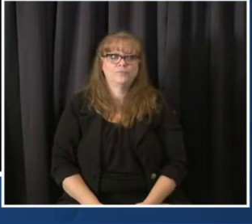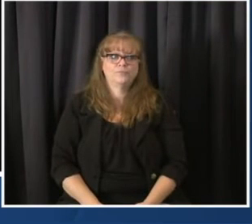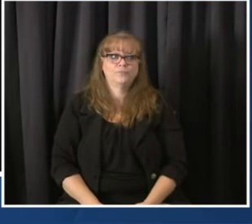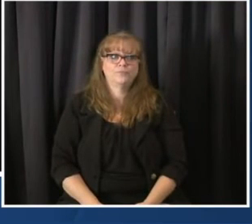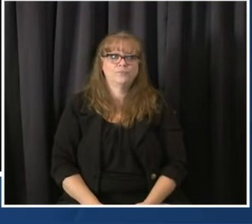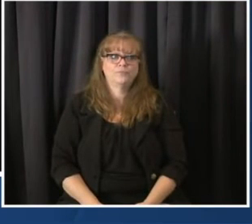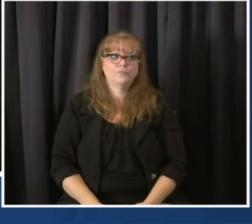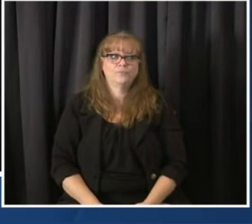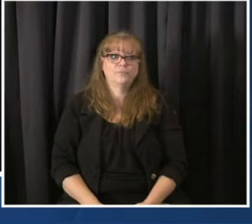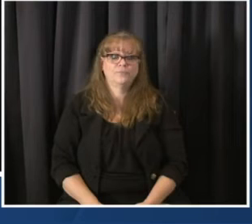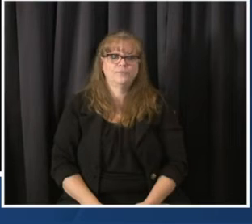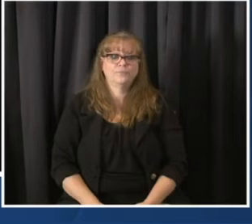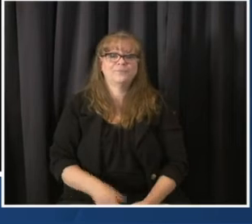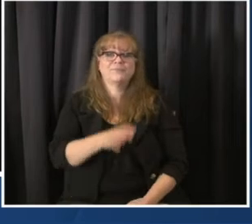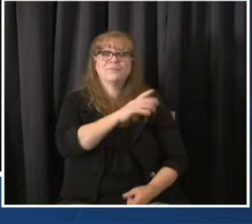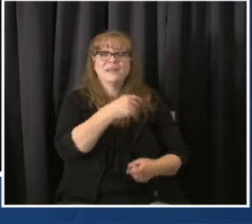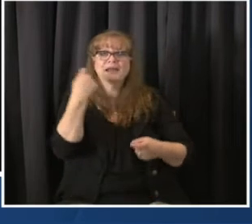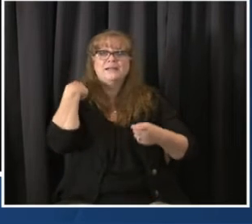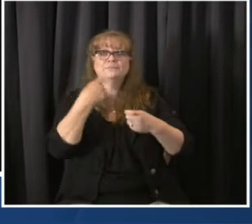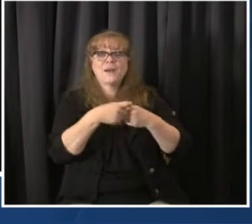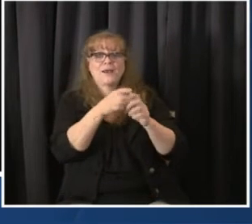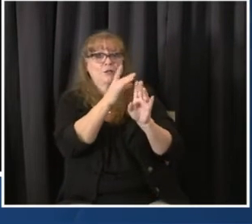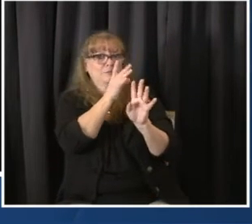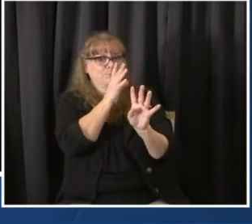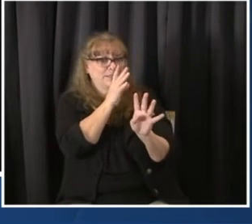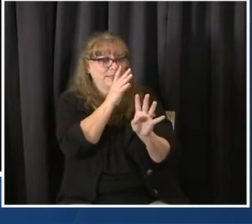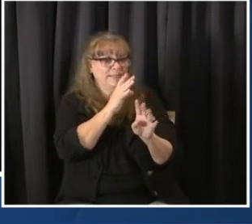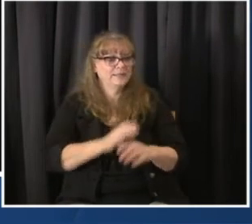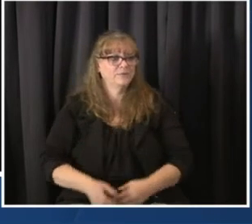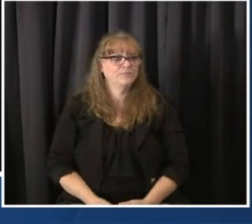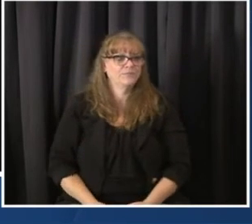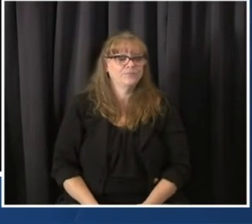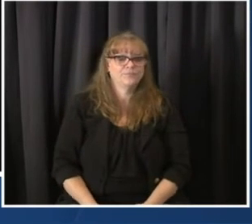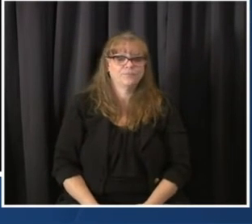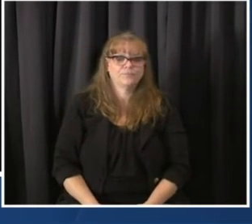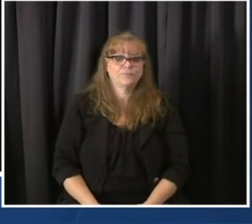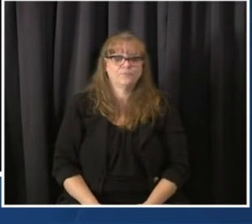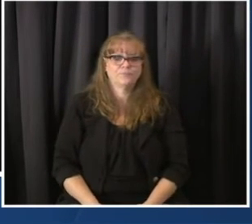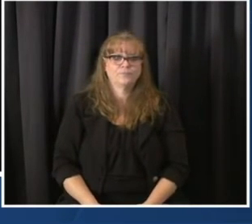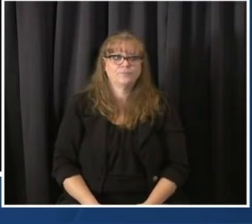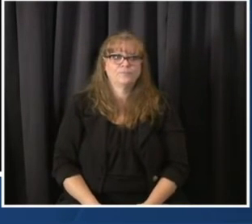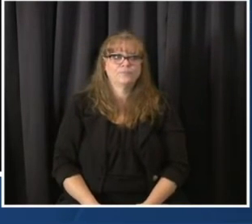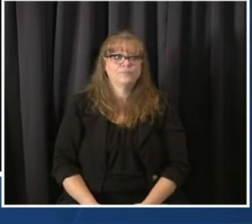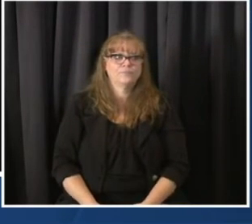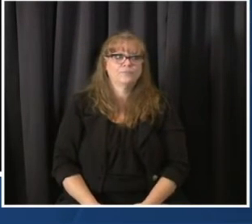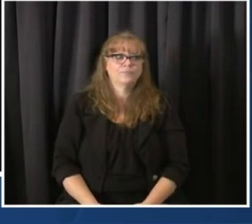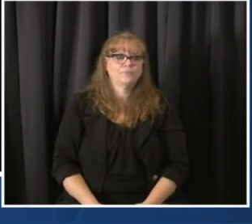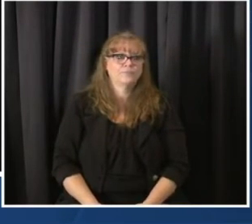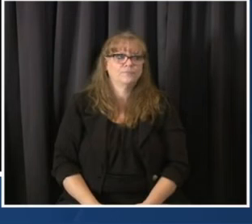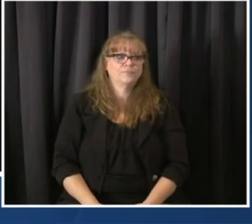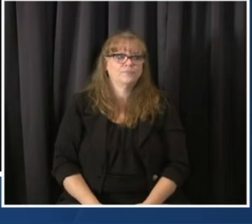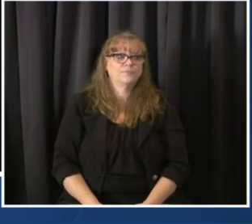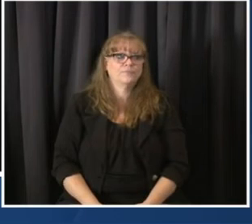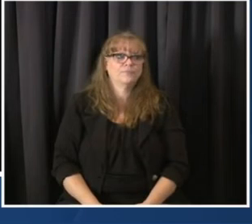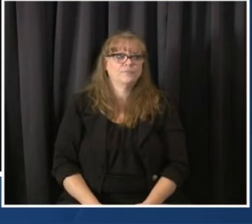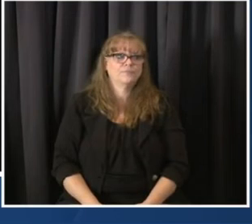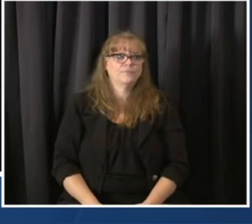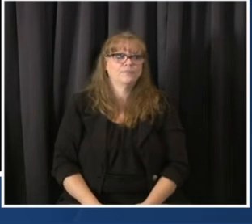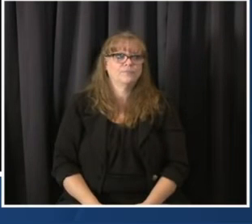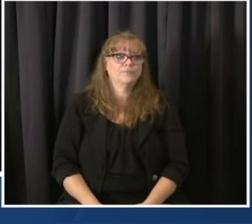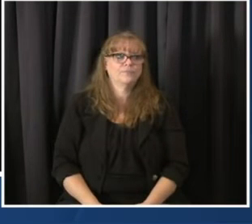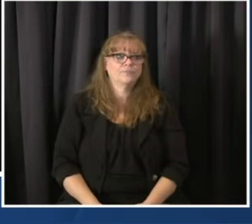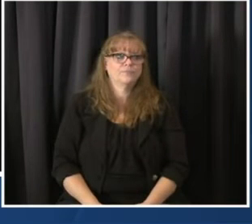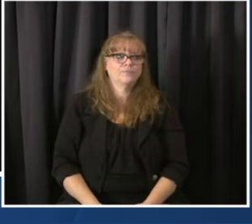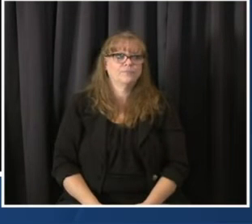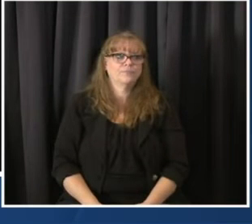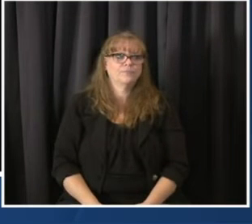computadora, o simplemente no tengan las habilidades para usar una, ¿de qué manera el Estado está facilitando el proceso para estas